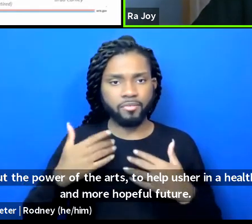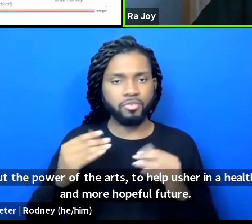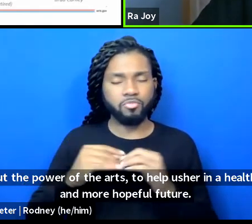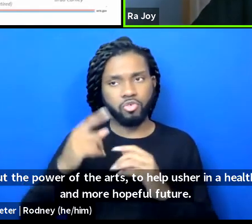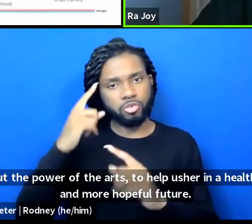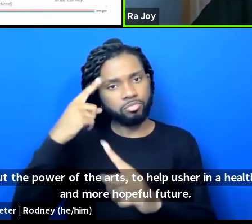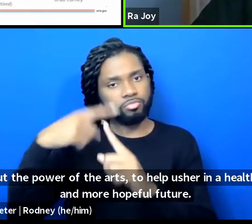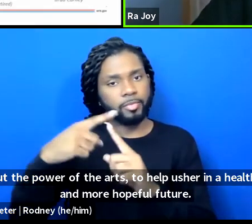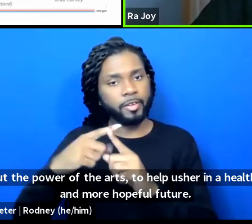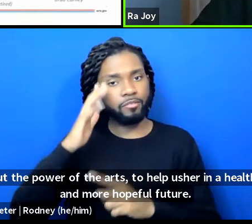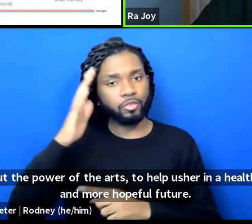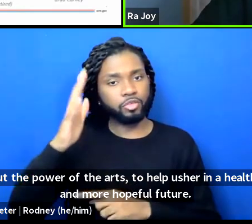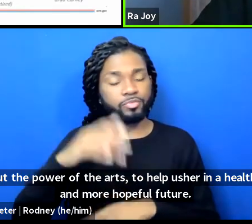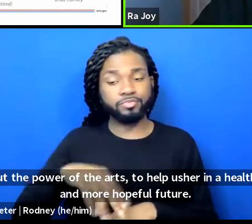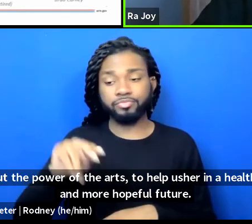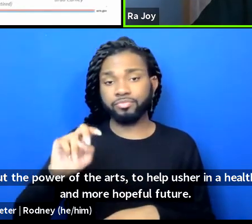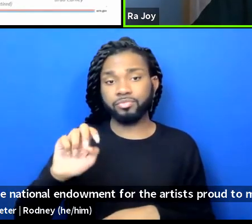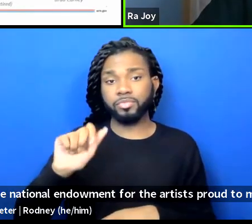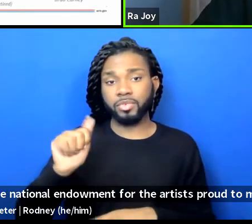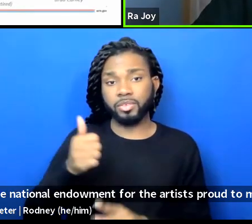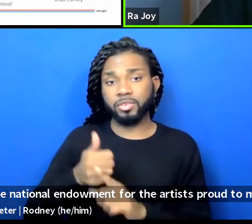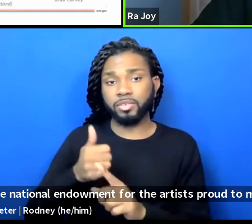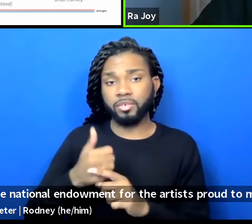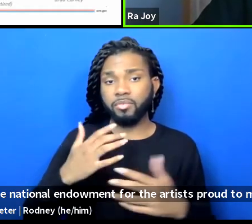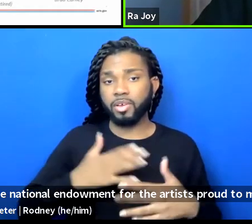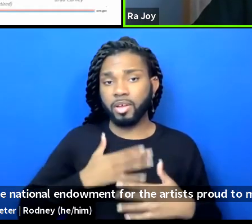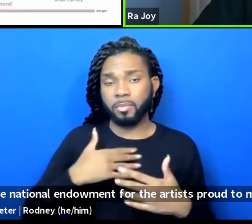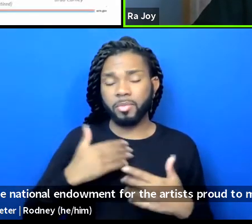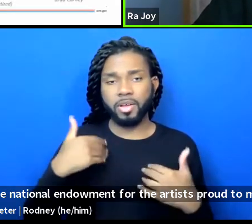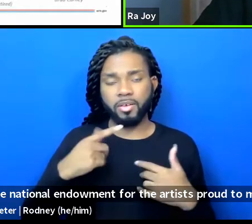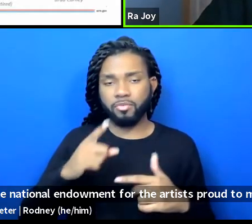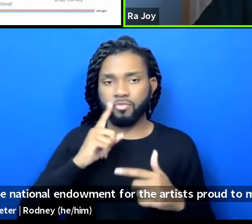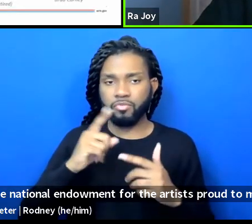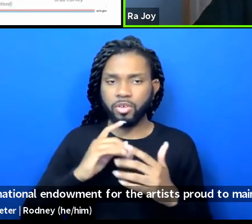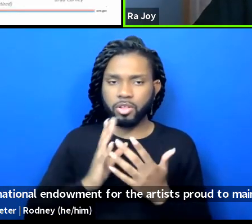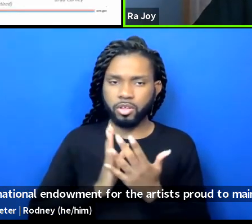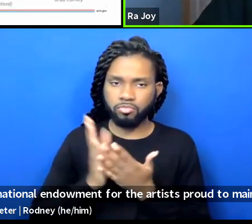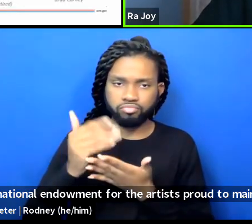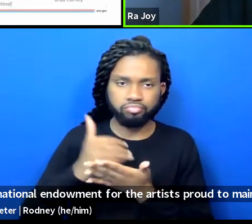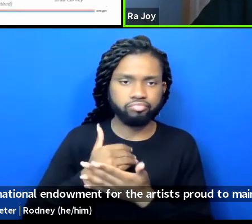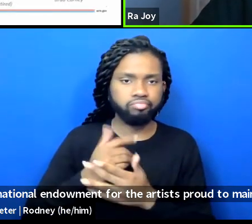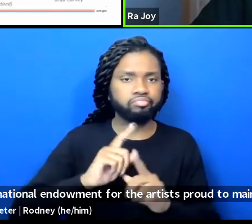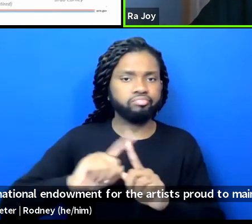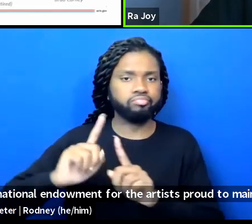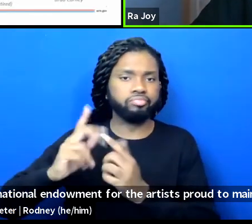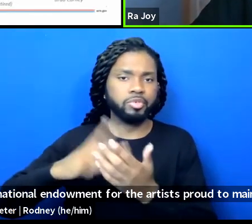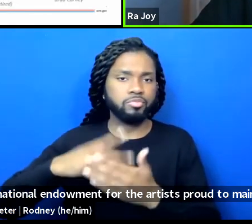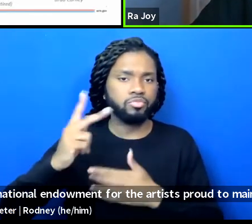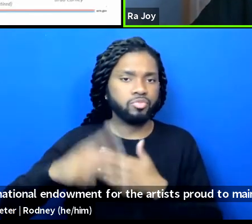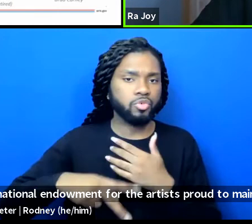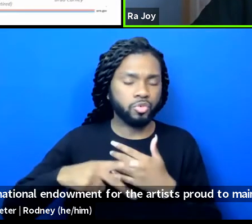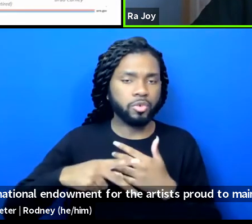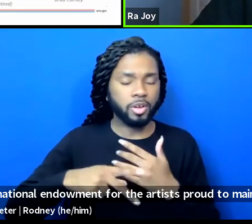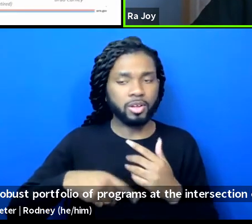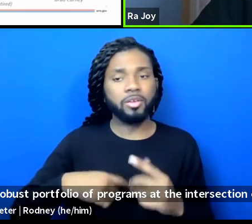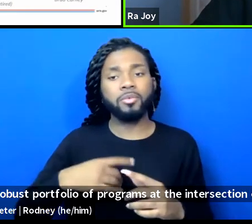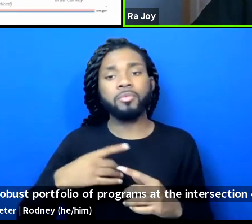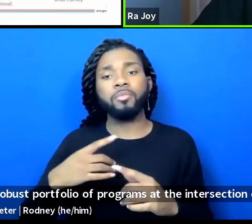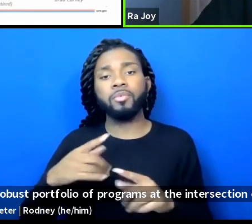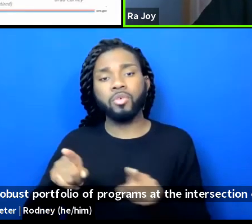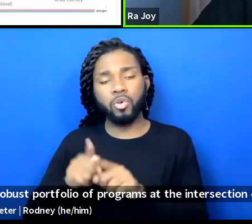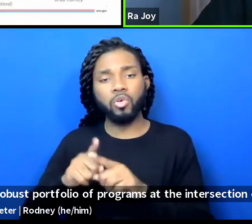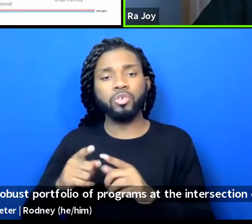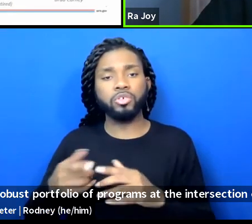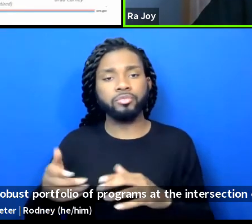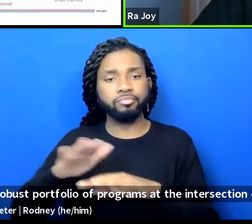National Endowment for the Arts is proud to maintain a robust portfolio of programs at the intersection of the